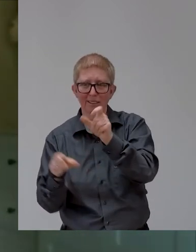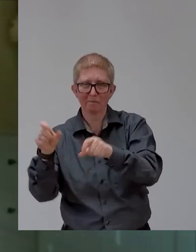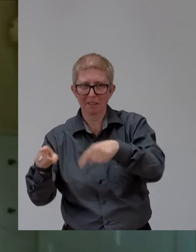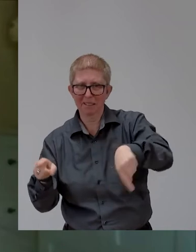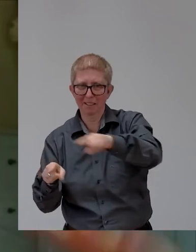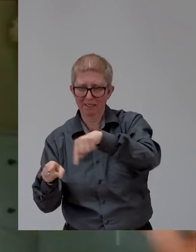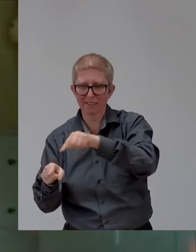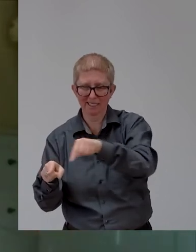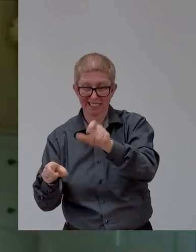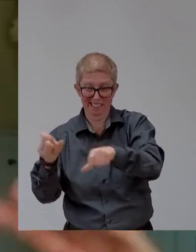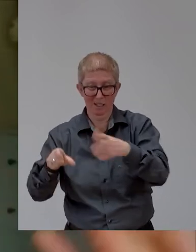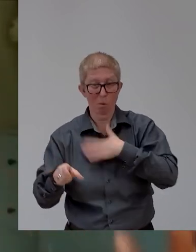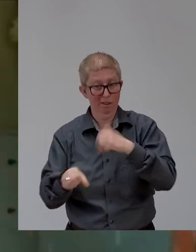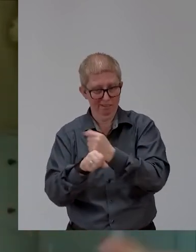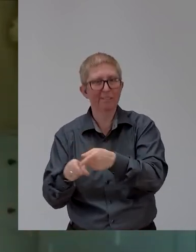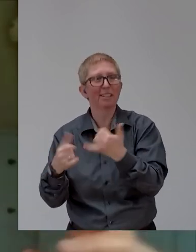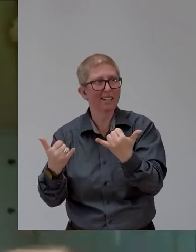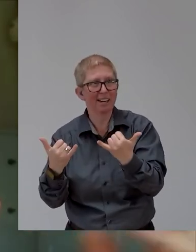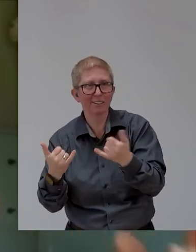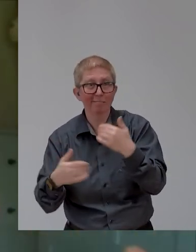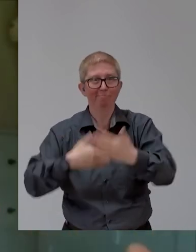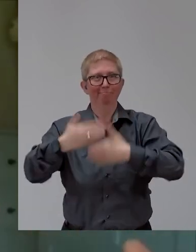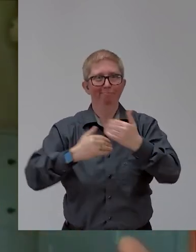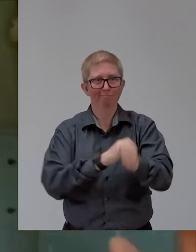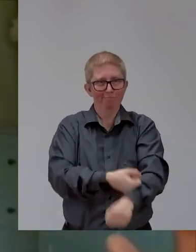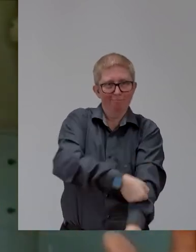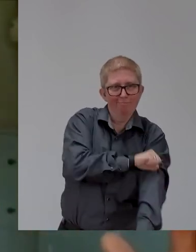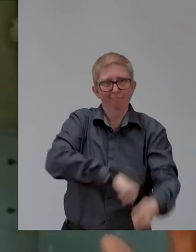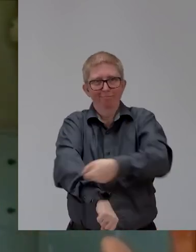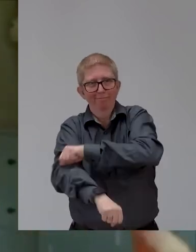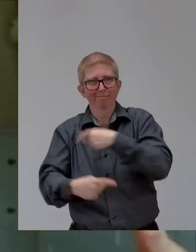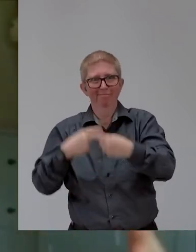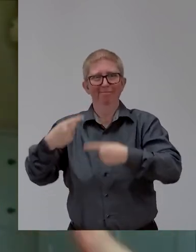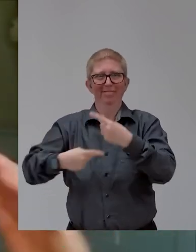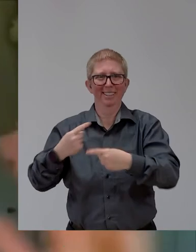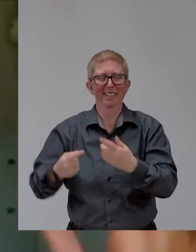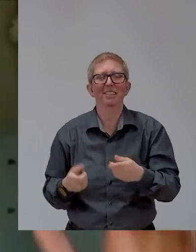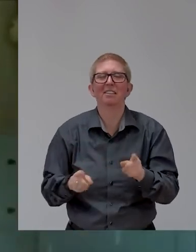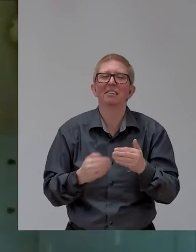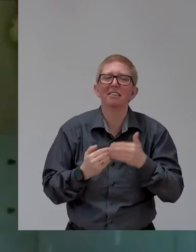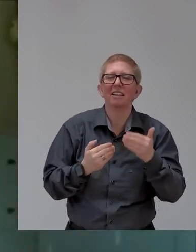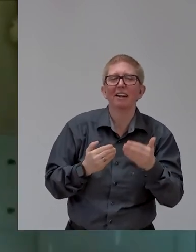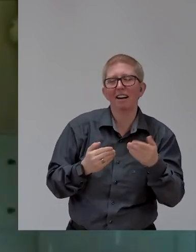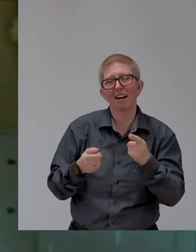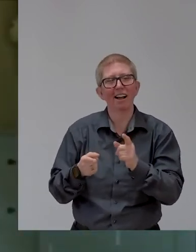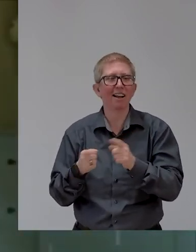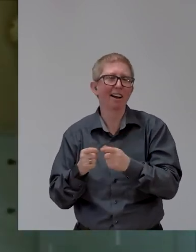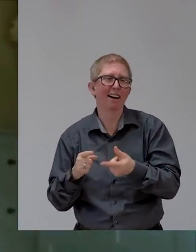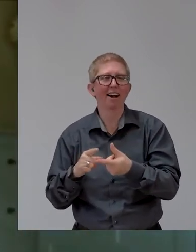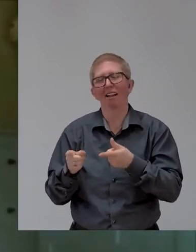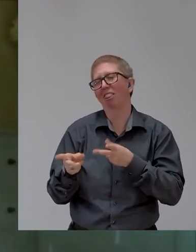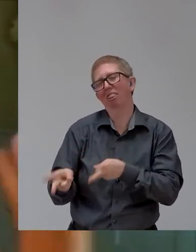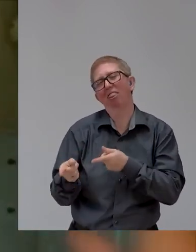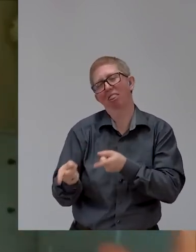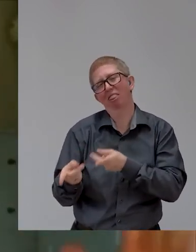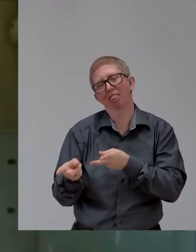Um, you know, we, we joke about people getting, you know, sadly getting divorced, you know, because of COVID and they're saying, oh, you know, okay, enough's enough. Um,